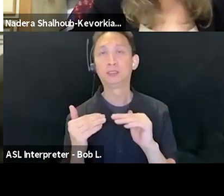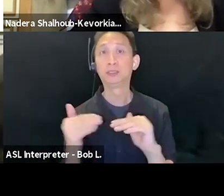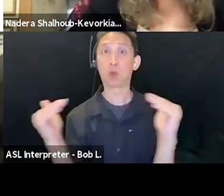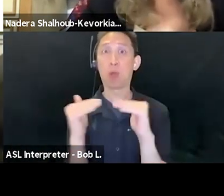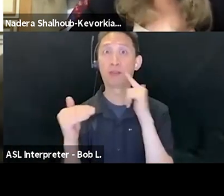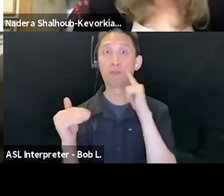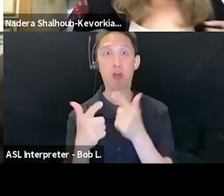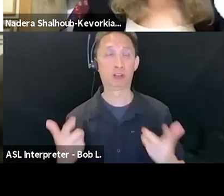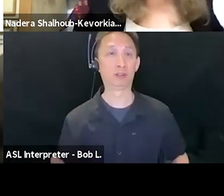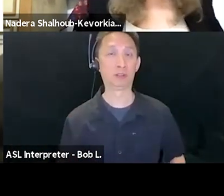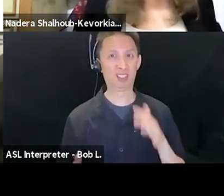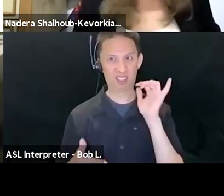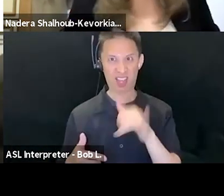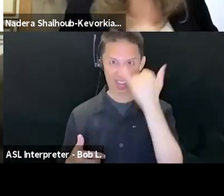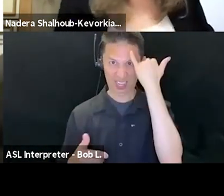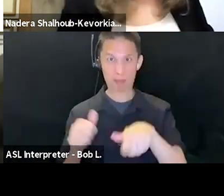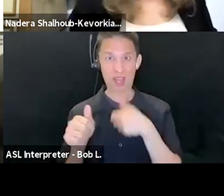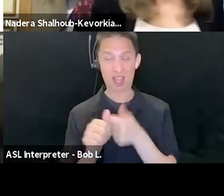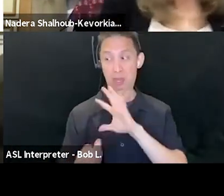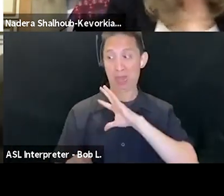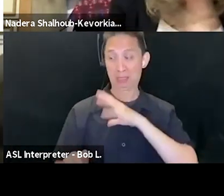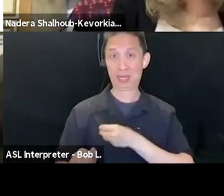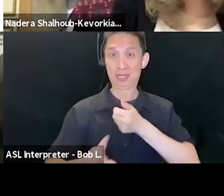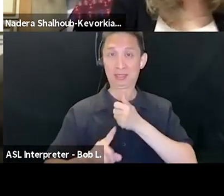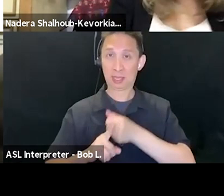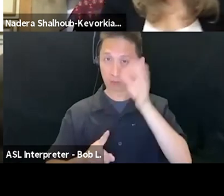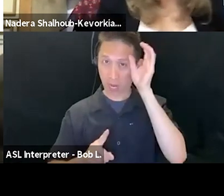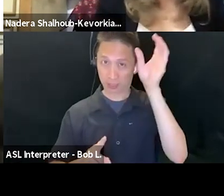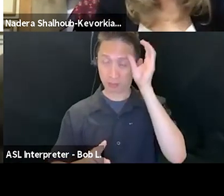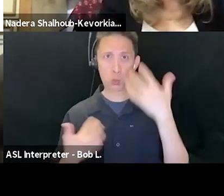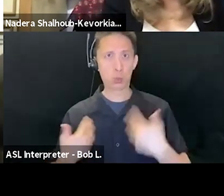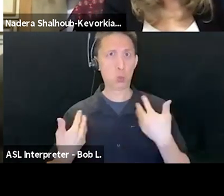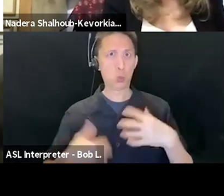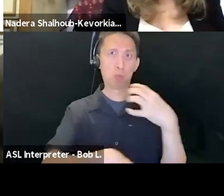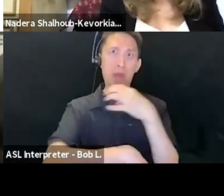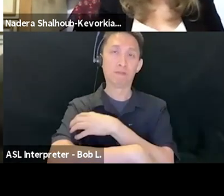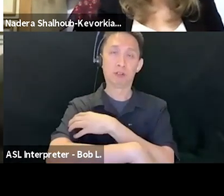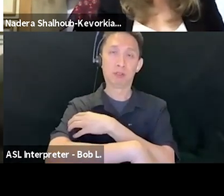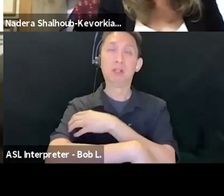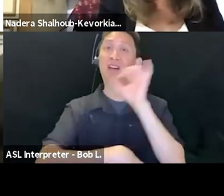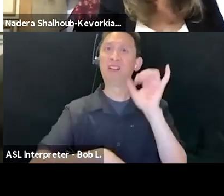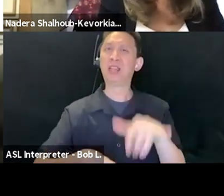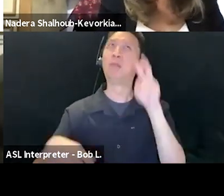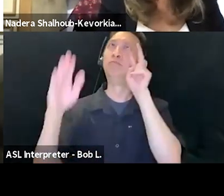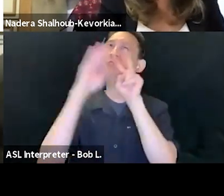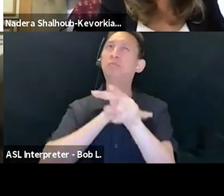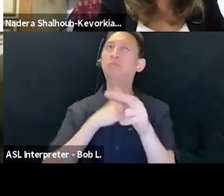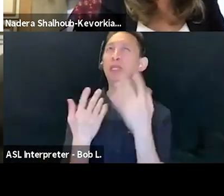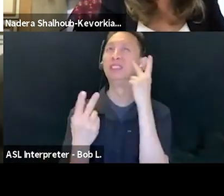Palestine is, is incredibly powerful. And I think it's that, that's the direction that the Palestinian struggle will be taking in the years to come.